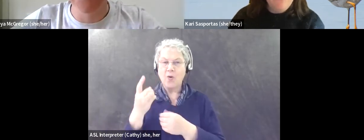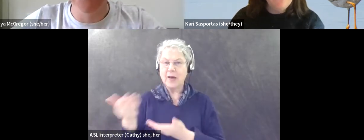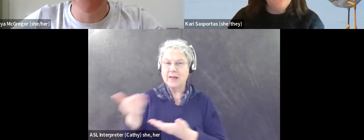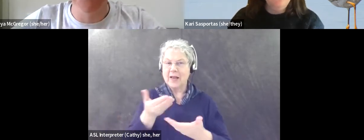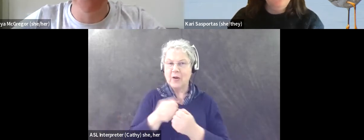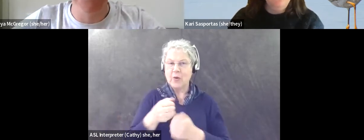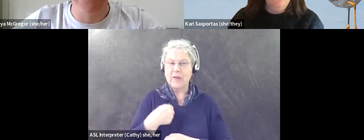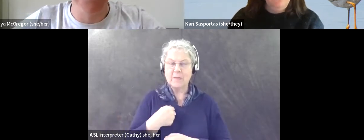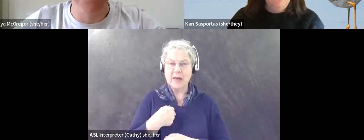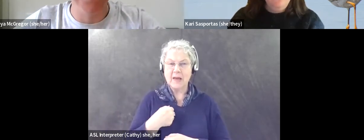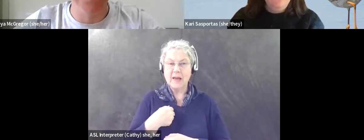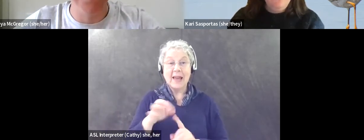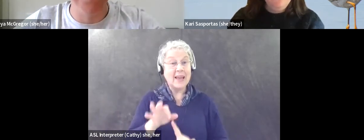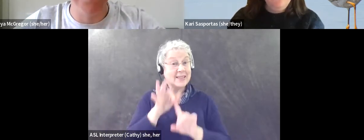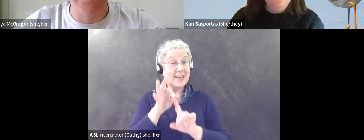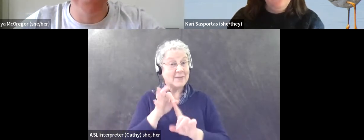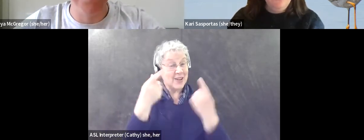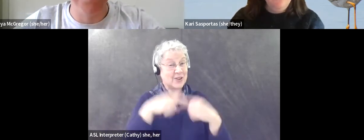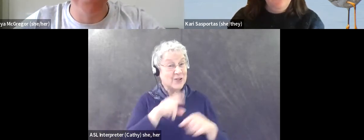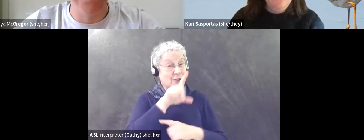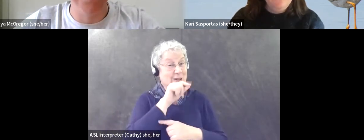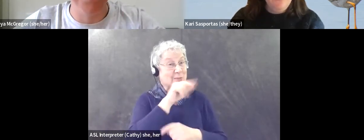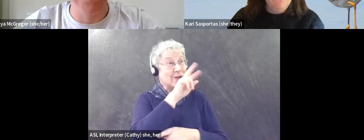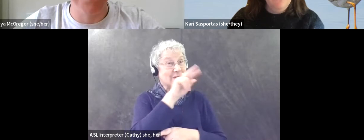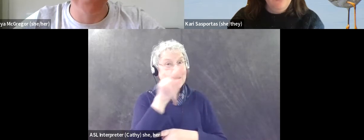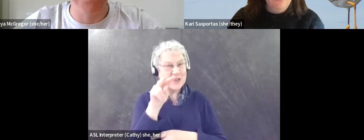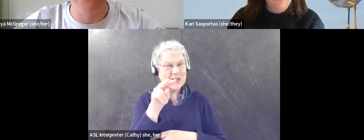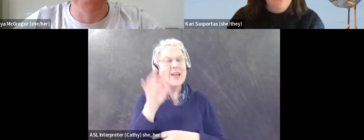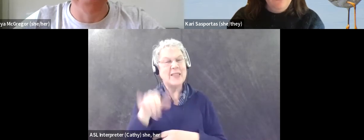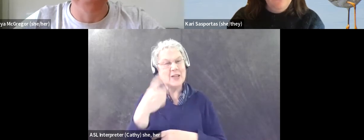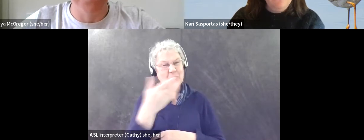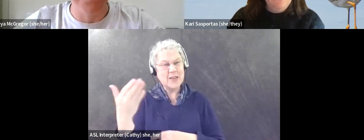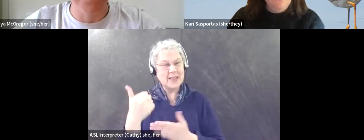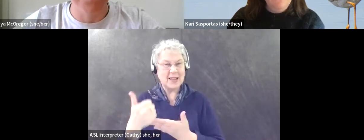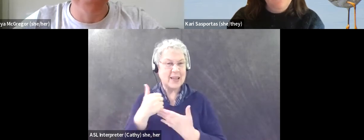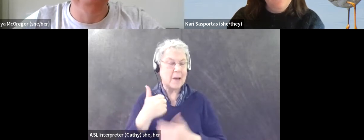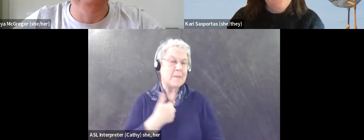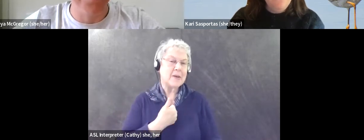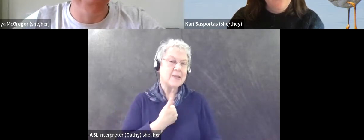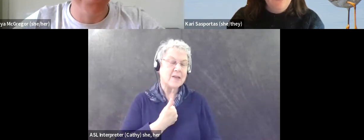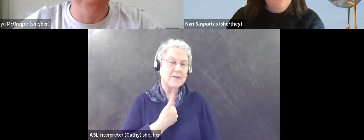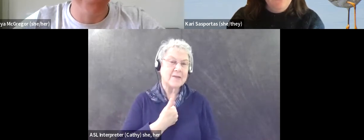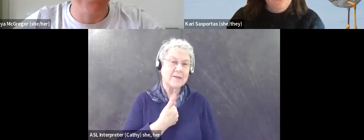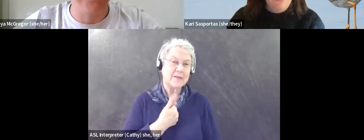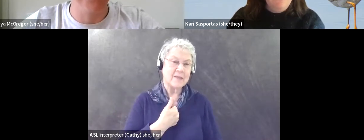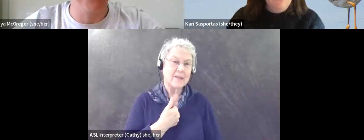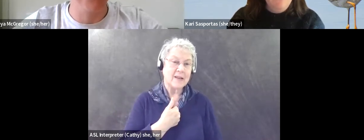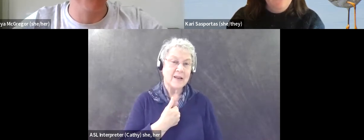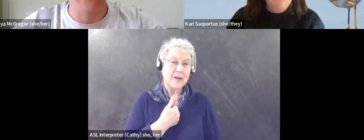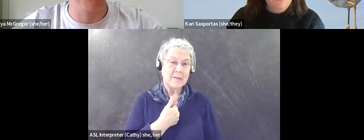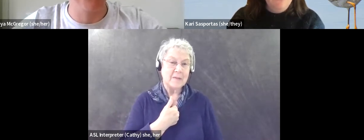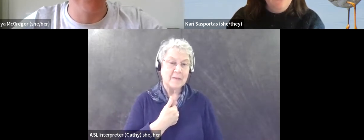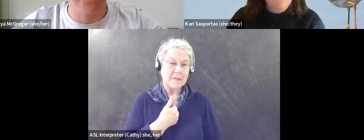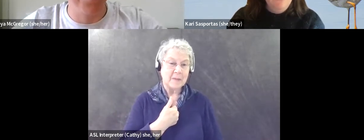So that's one of the, one of the things I do to accommodate myself. And yeah, I,